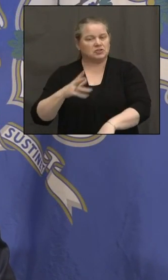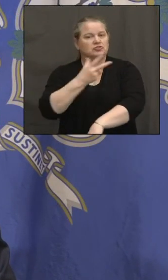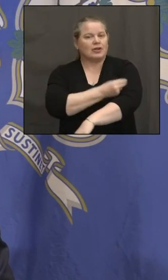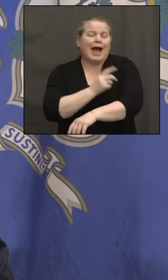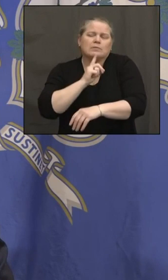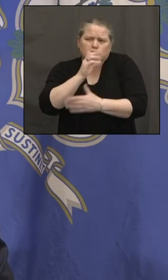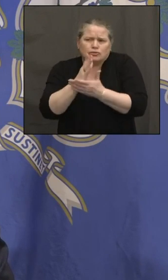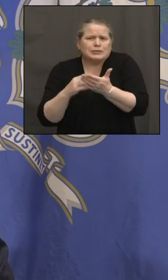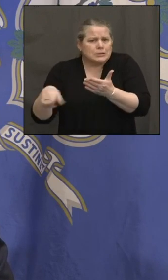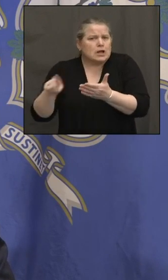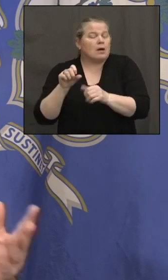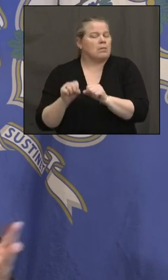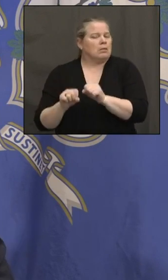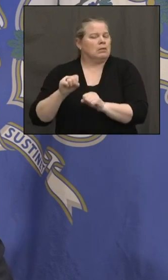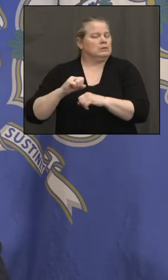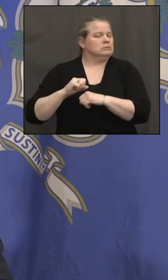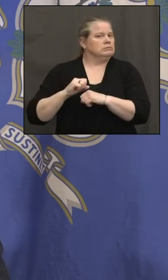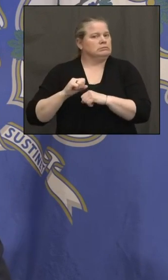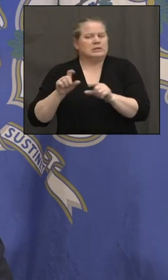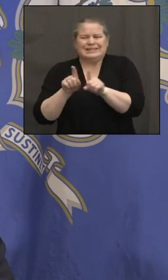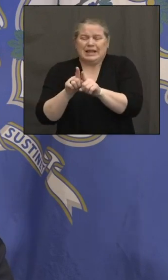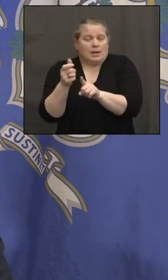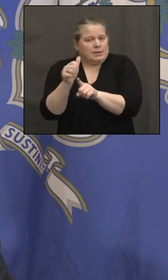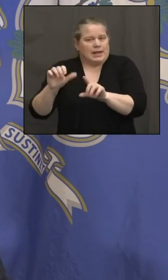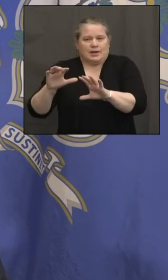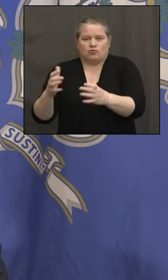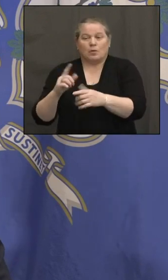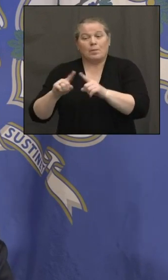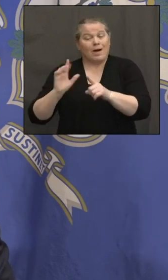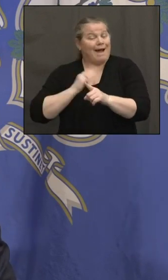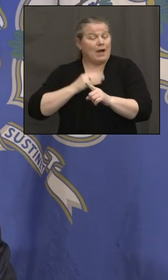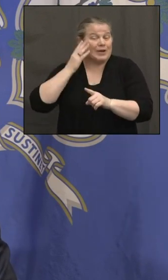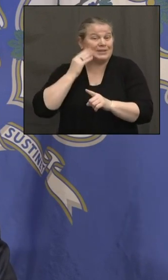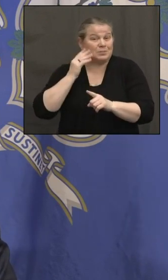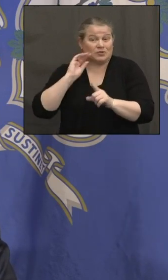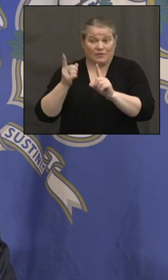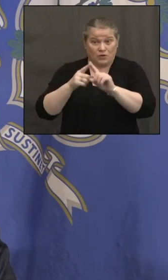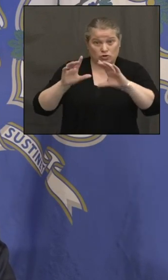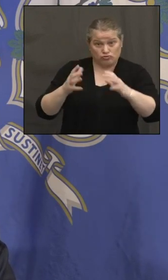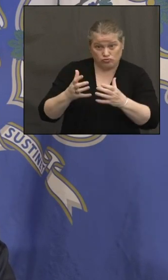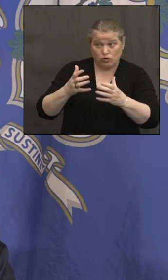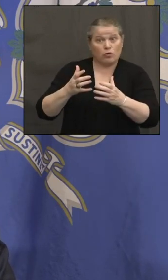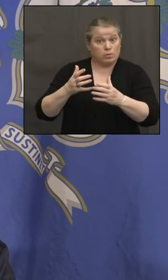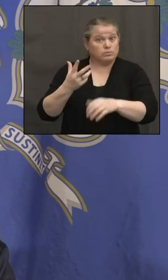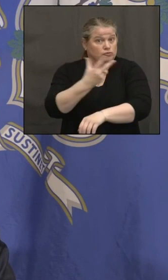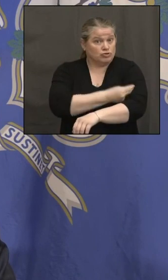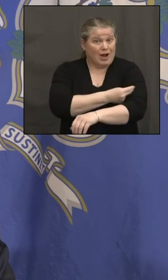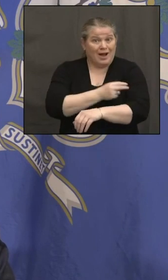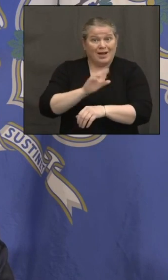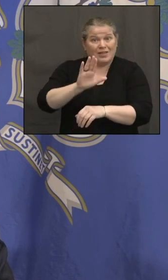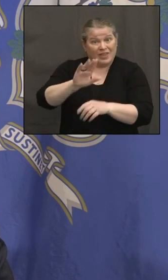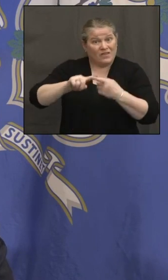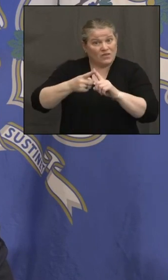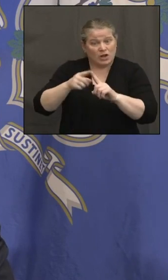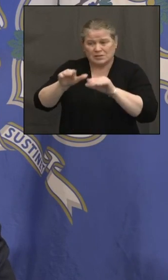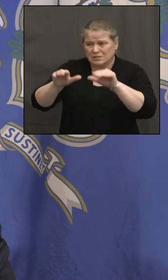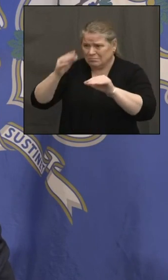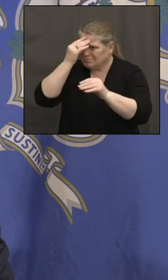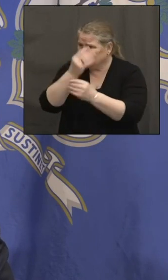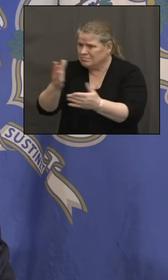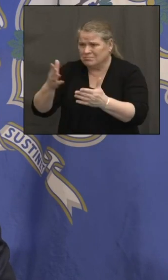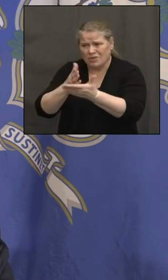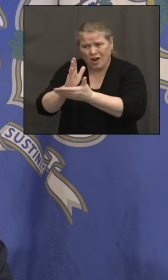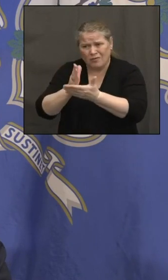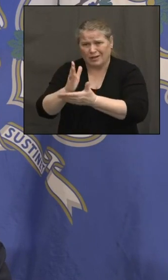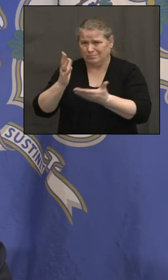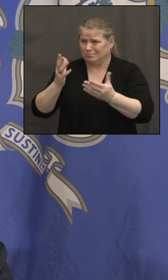our experience has been once the first group has got it and they tell their friend, hey, it's okay. I didn't really have many side effects and I feel a lot